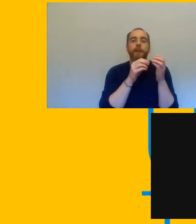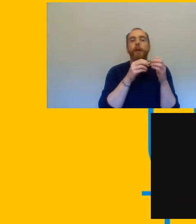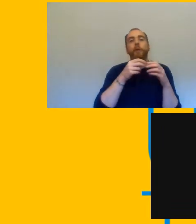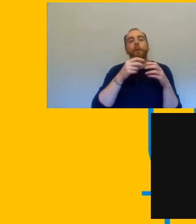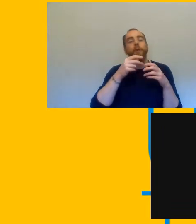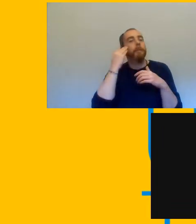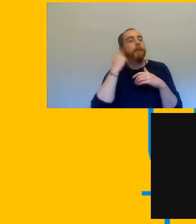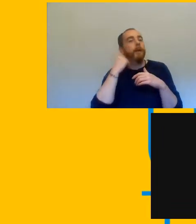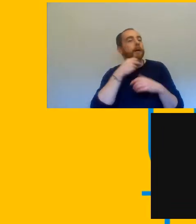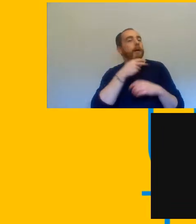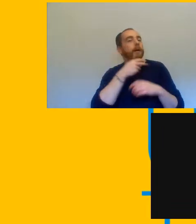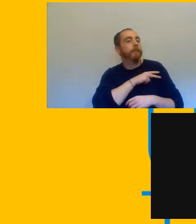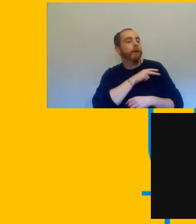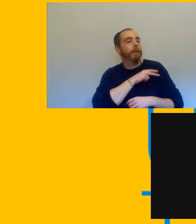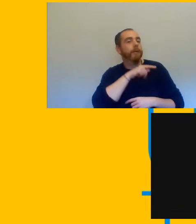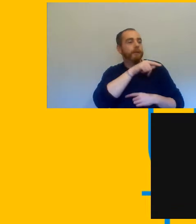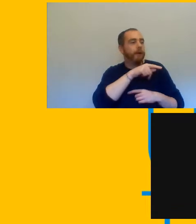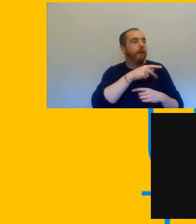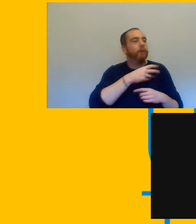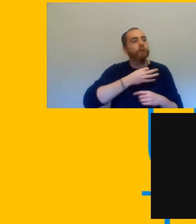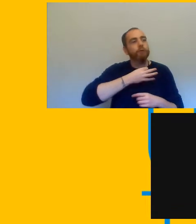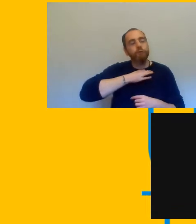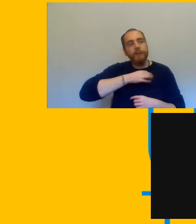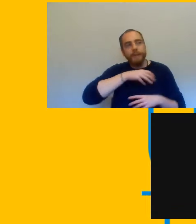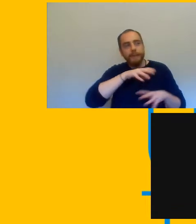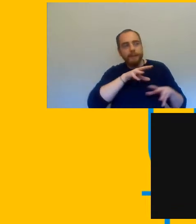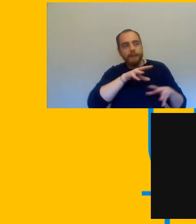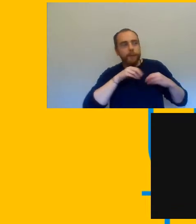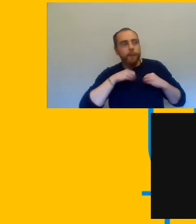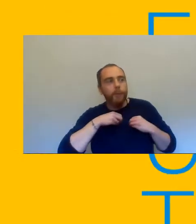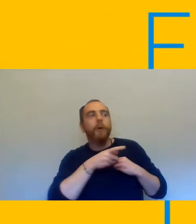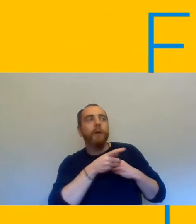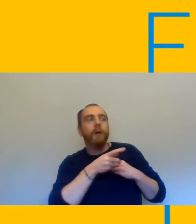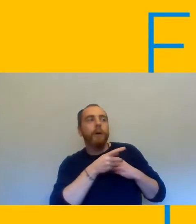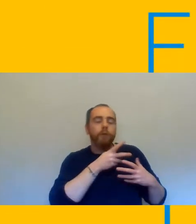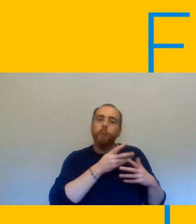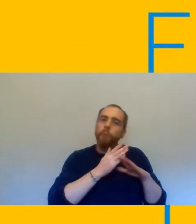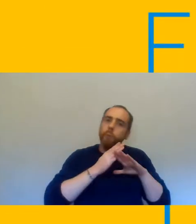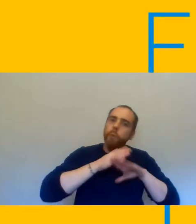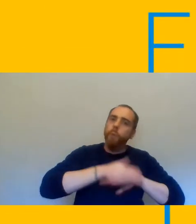particularly at a risk at this time so i'll shut up and hand over to maxine cheers